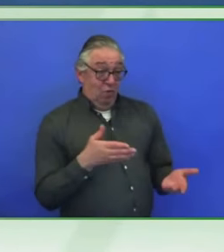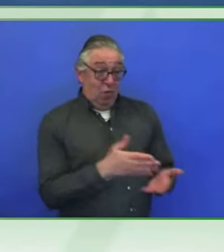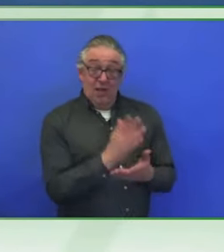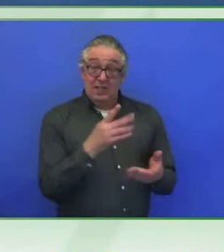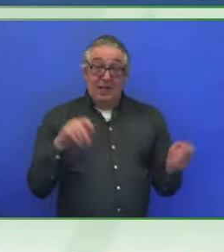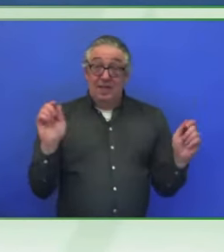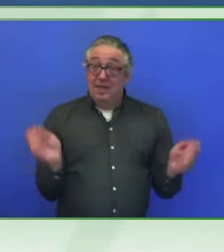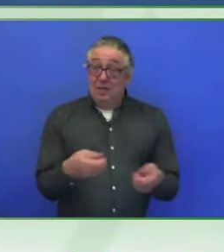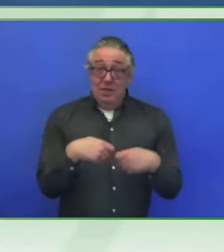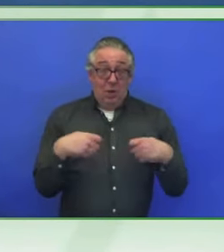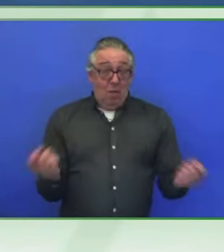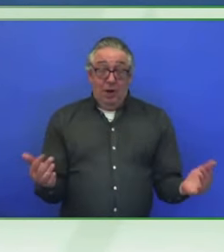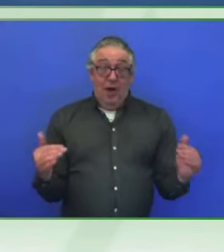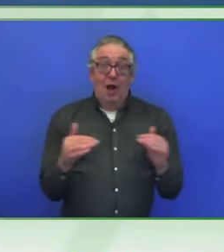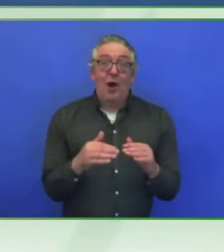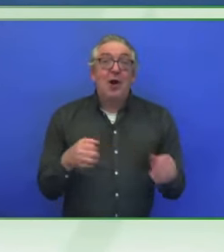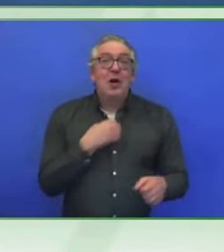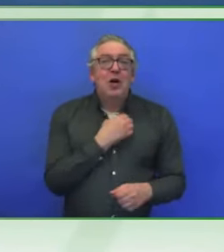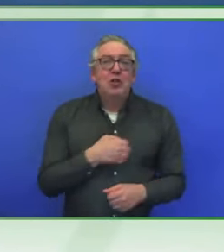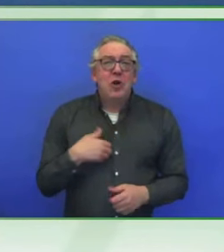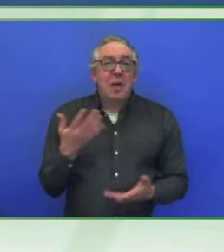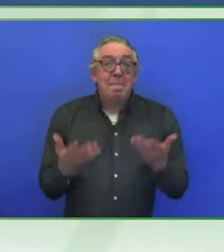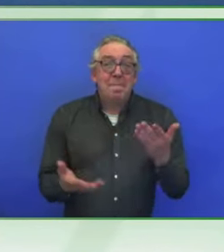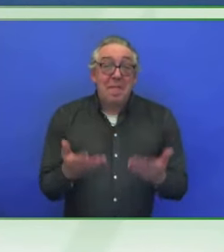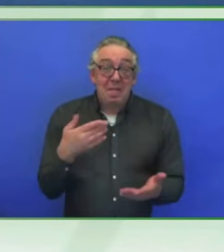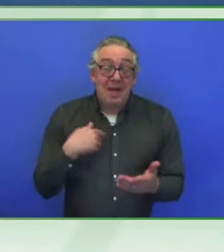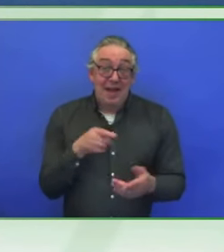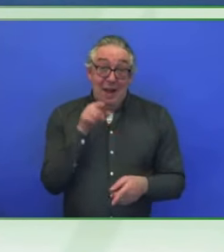Uh, I might not be satisfying you, but,